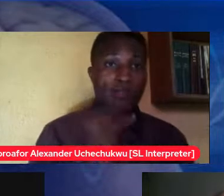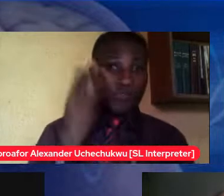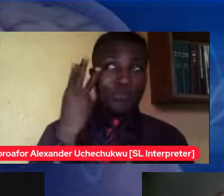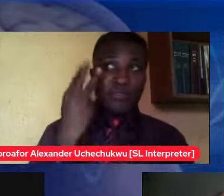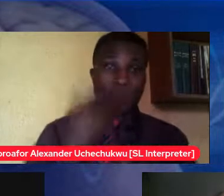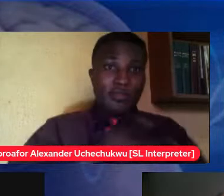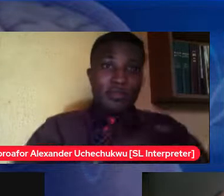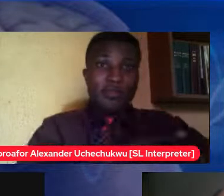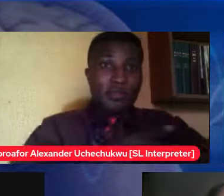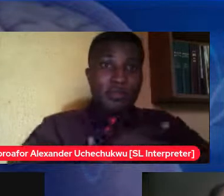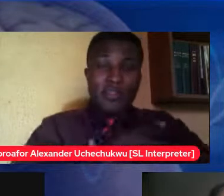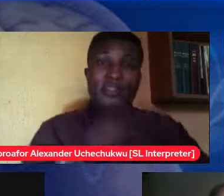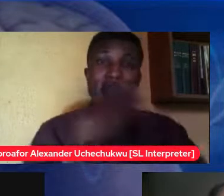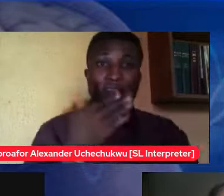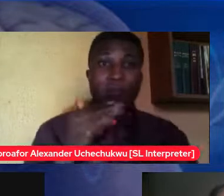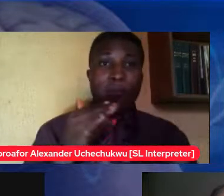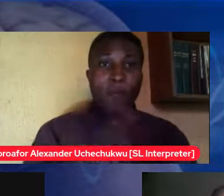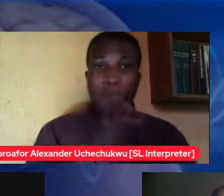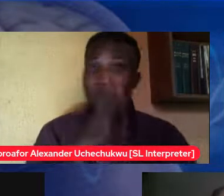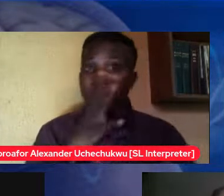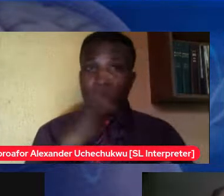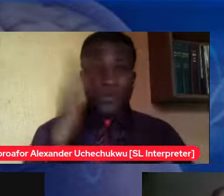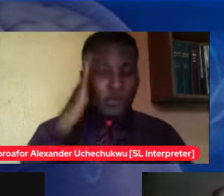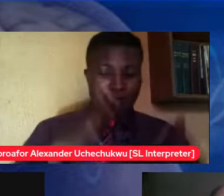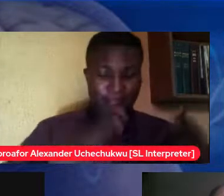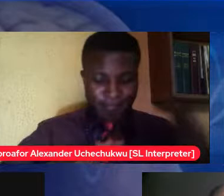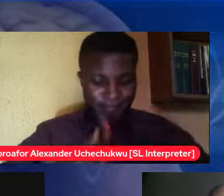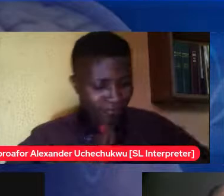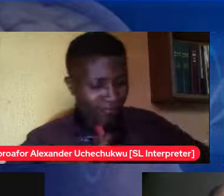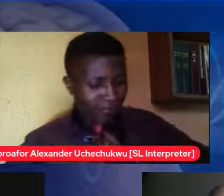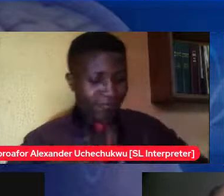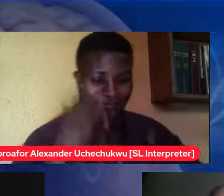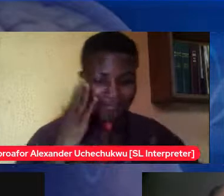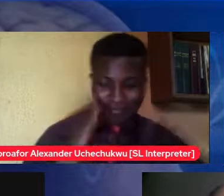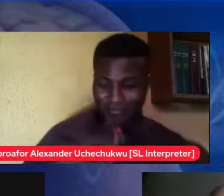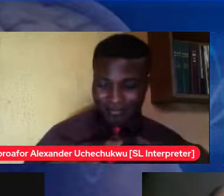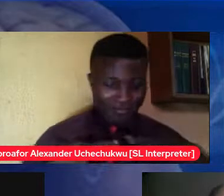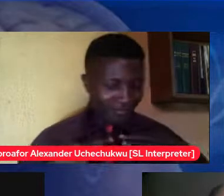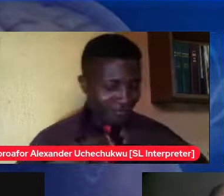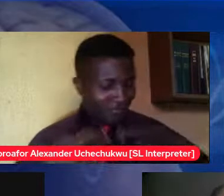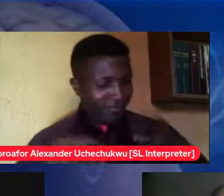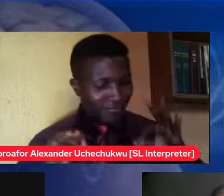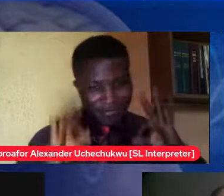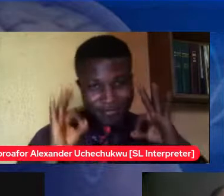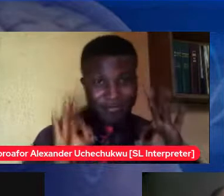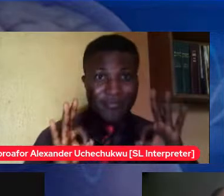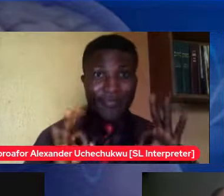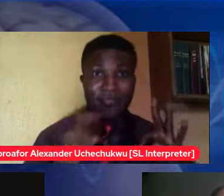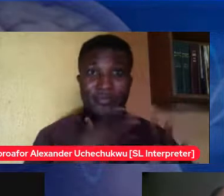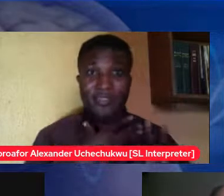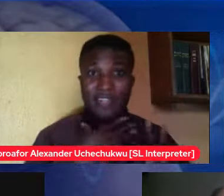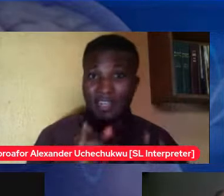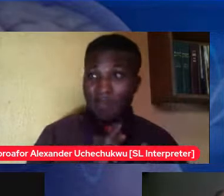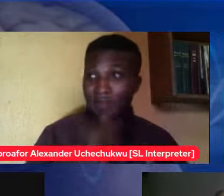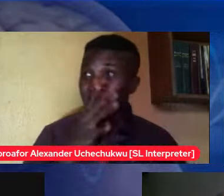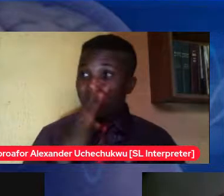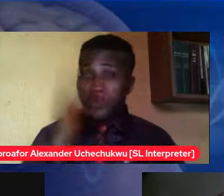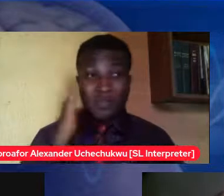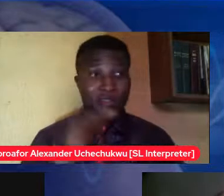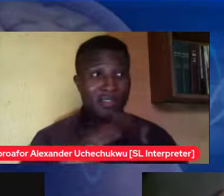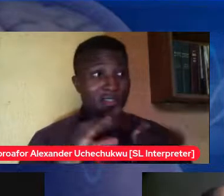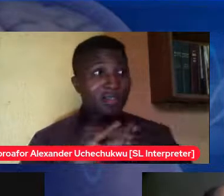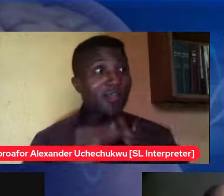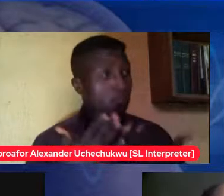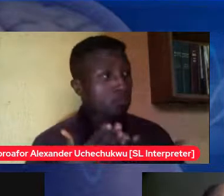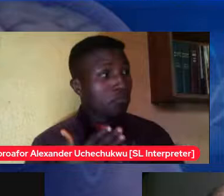not for this kid who can't even walk but my mom is like look my friend my children are going to look good irrespective of whether she's able to walk or not she's still going to